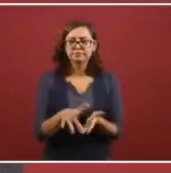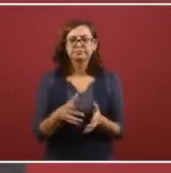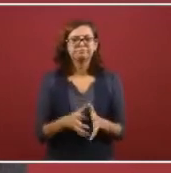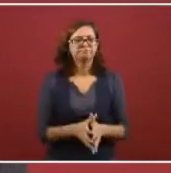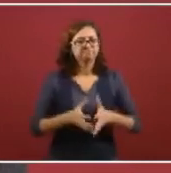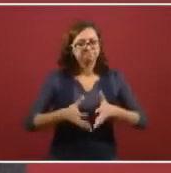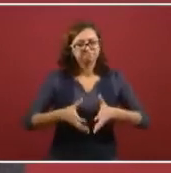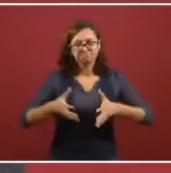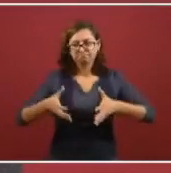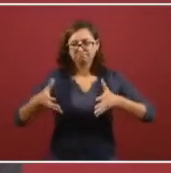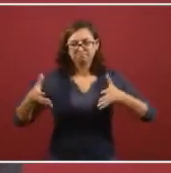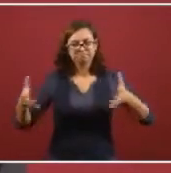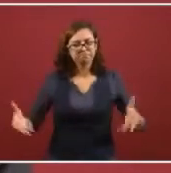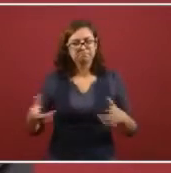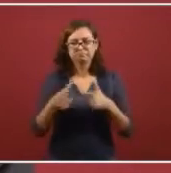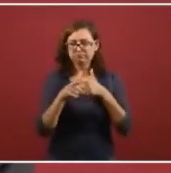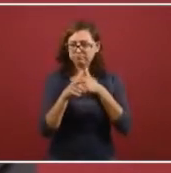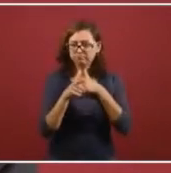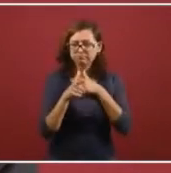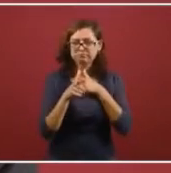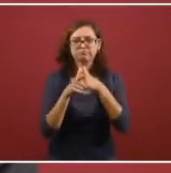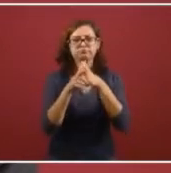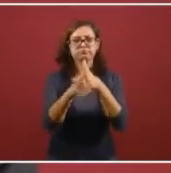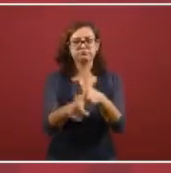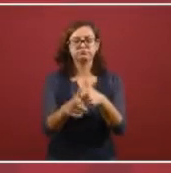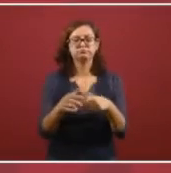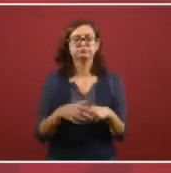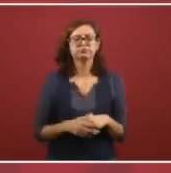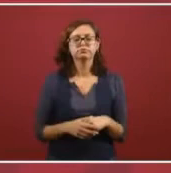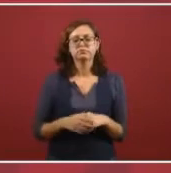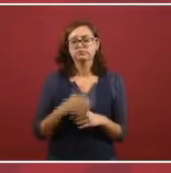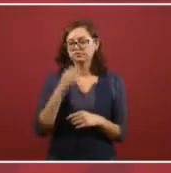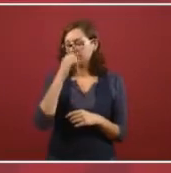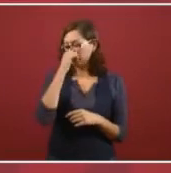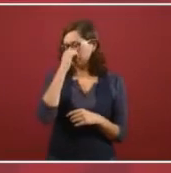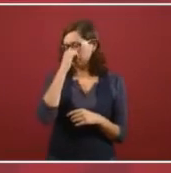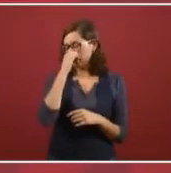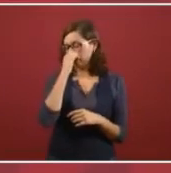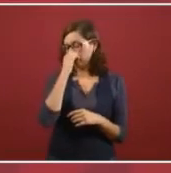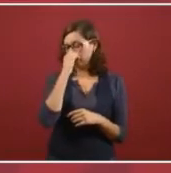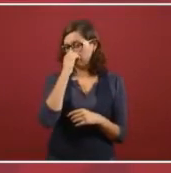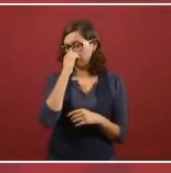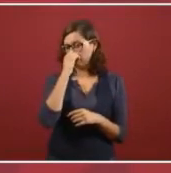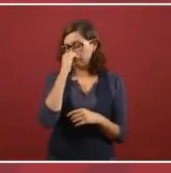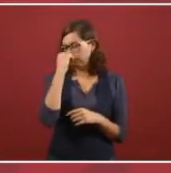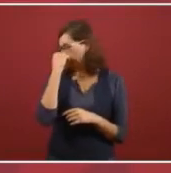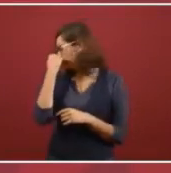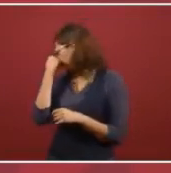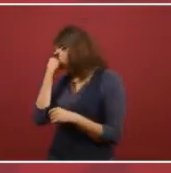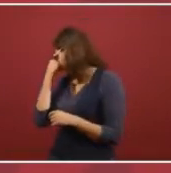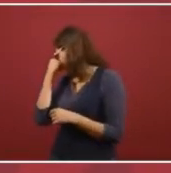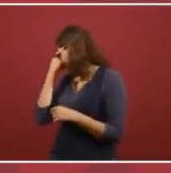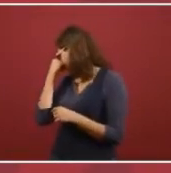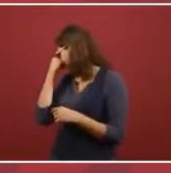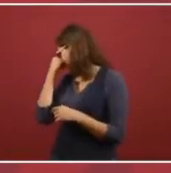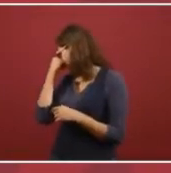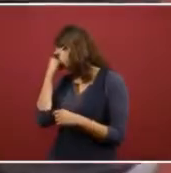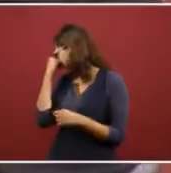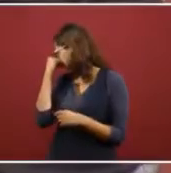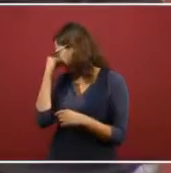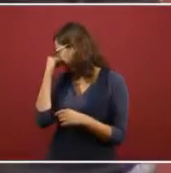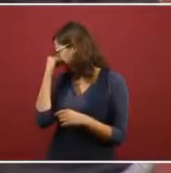foreign, uh, companies, like, uh, uh, foreign commerce. And including